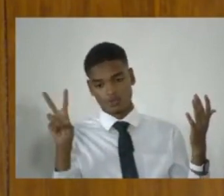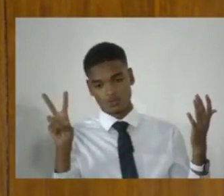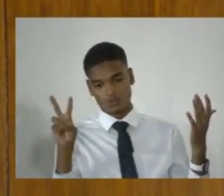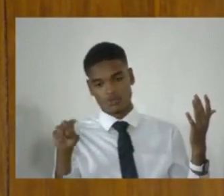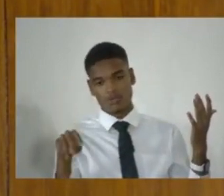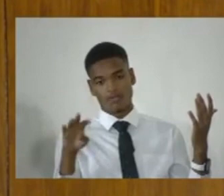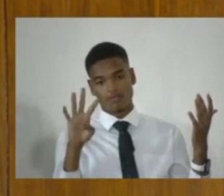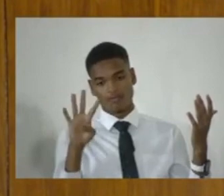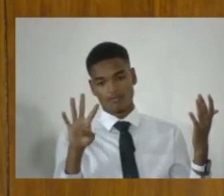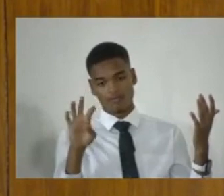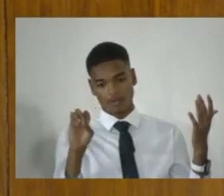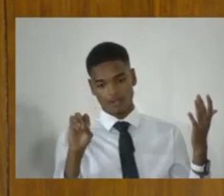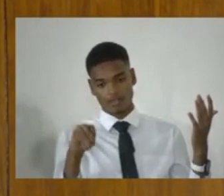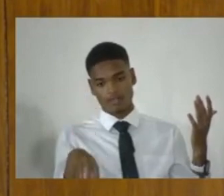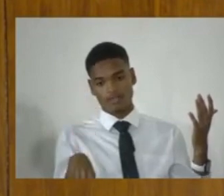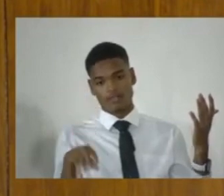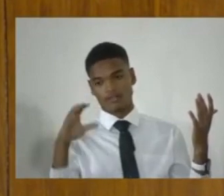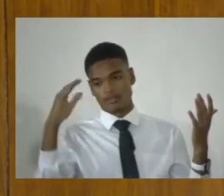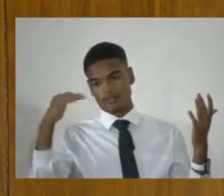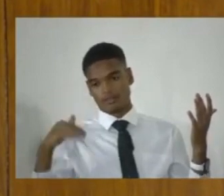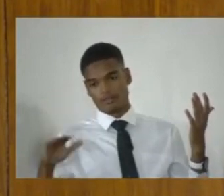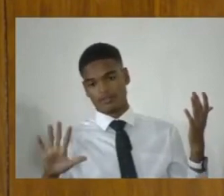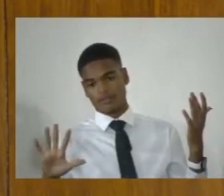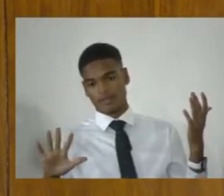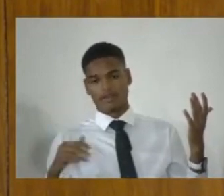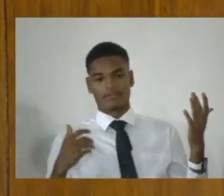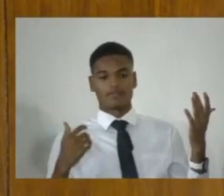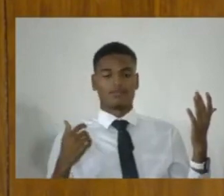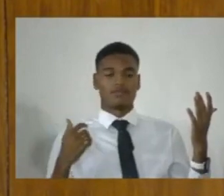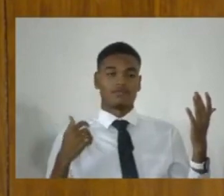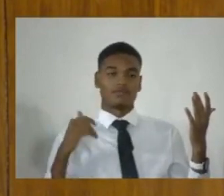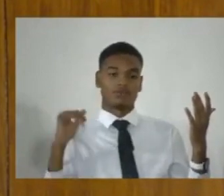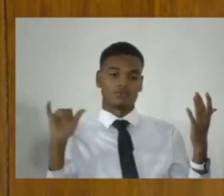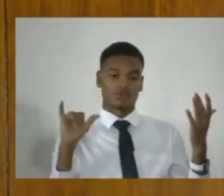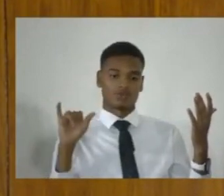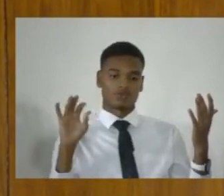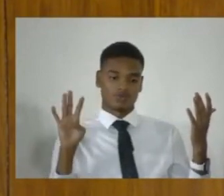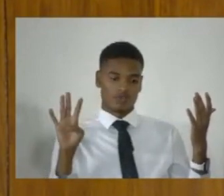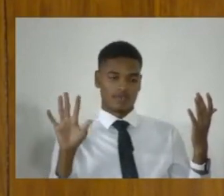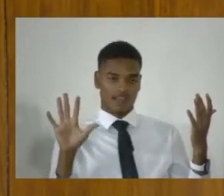40, subsection 5, and as I've said, 45.